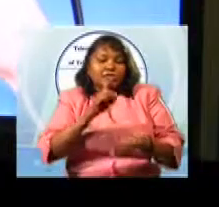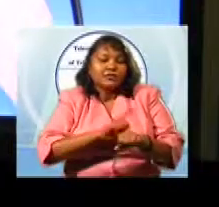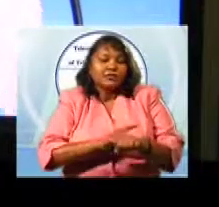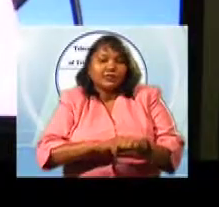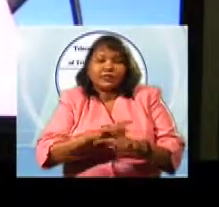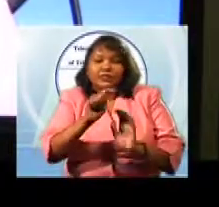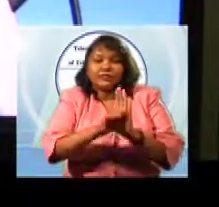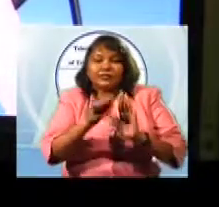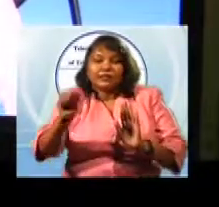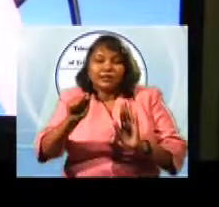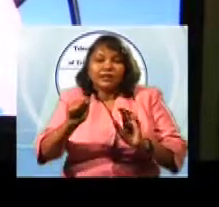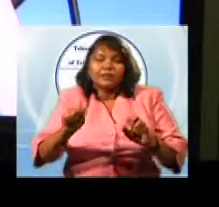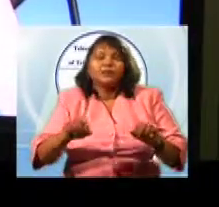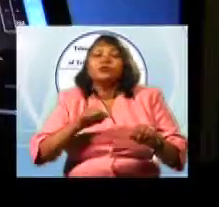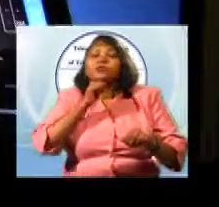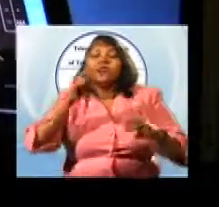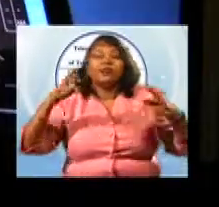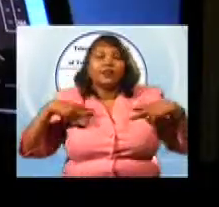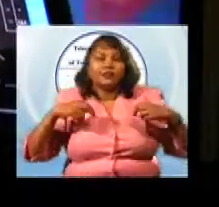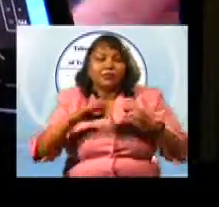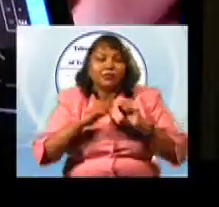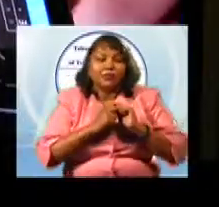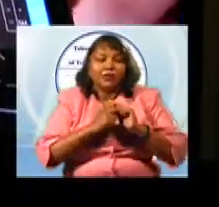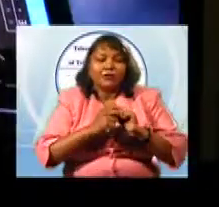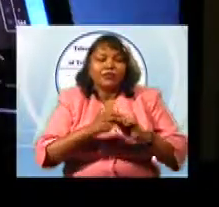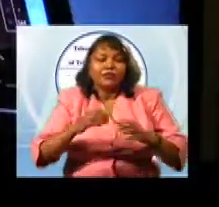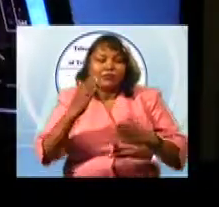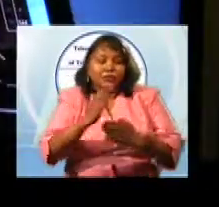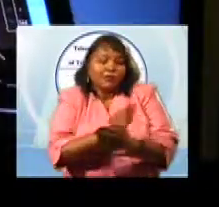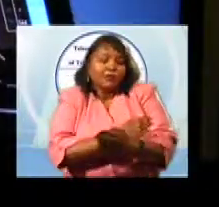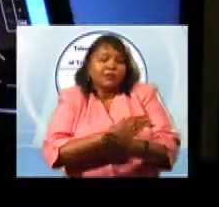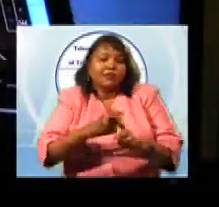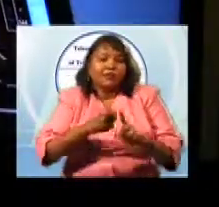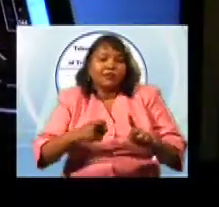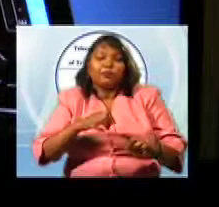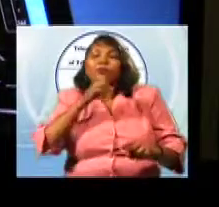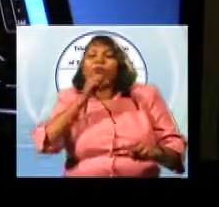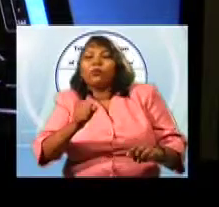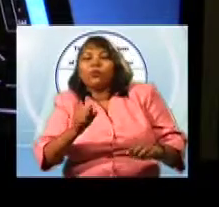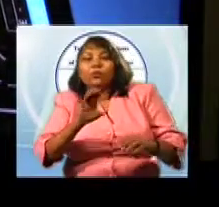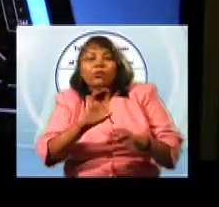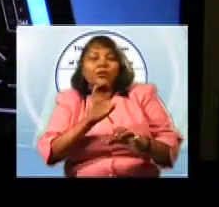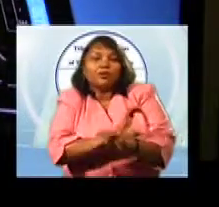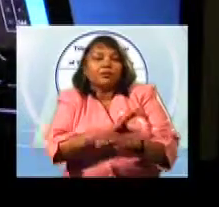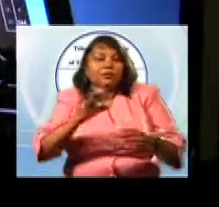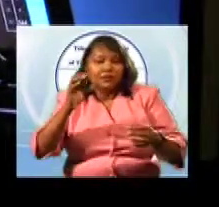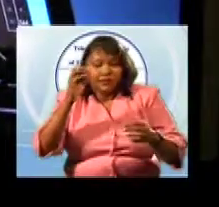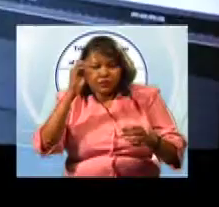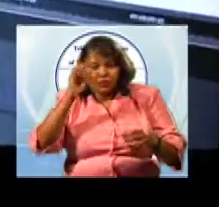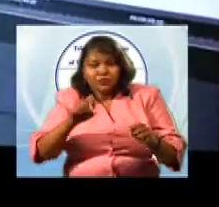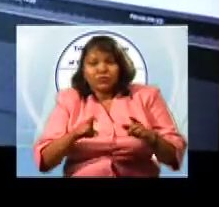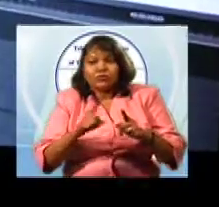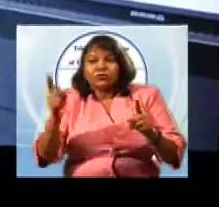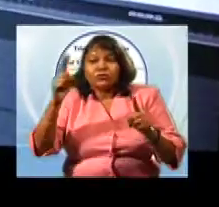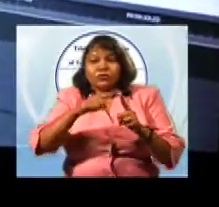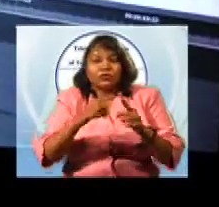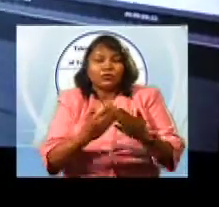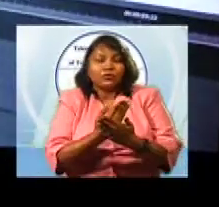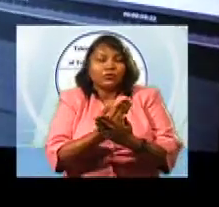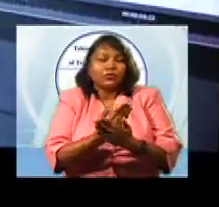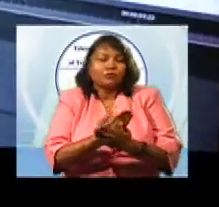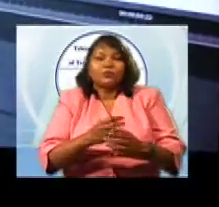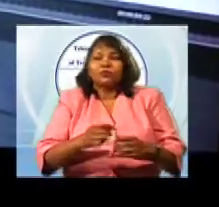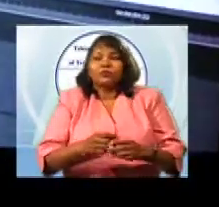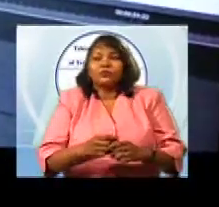circumventing the woes of upgrading from analog to digital or from standard definition to high-definition broadcast that plague